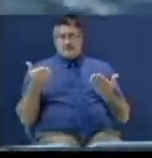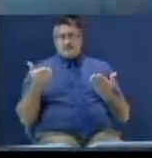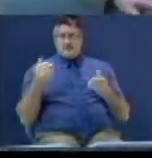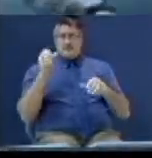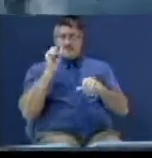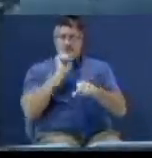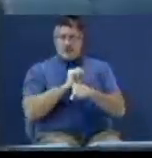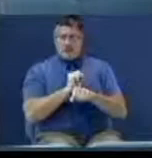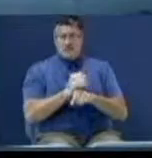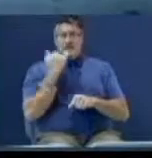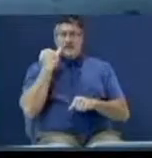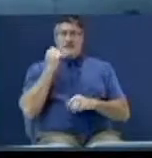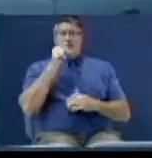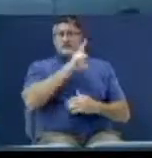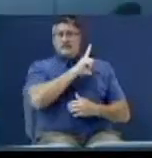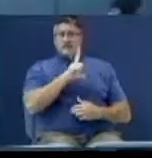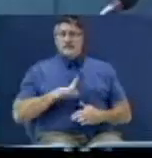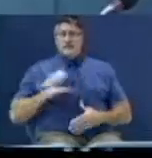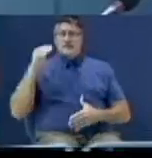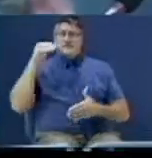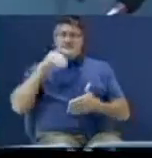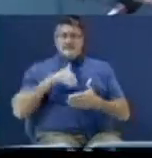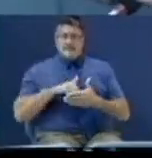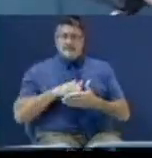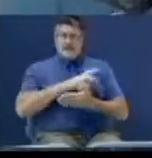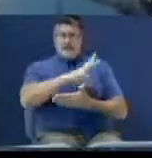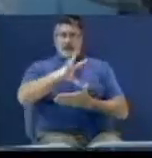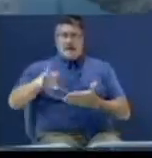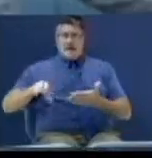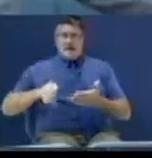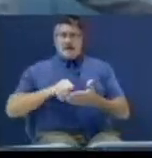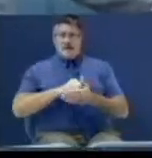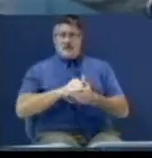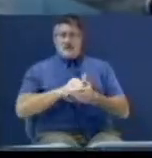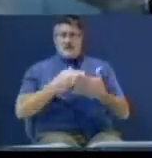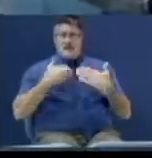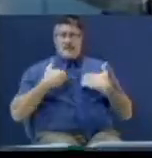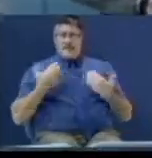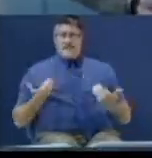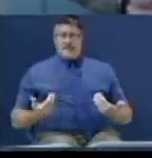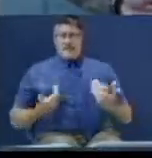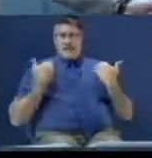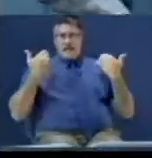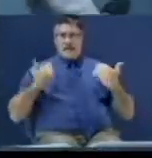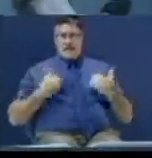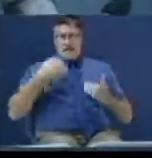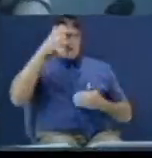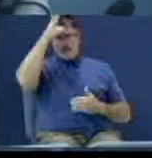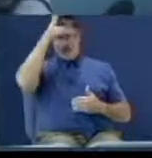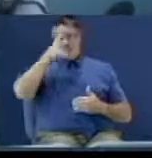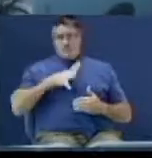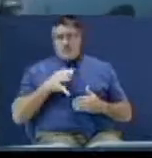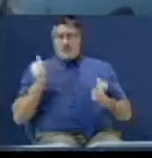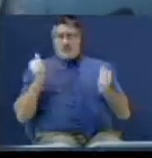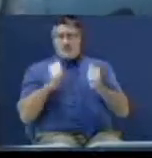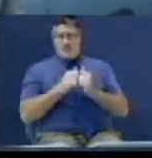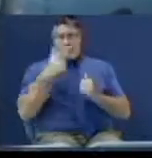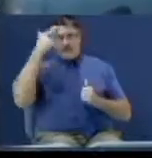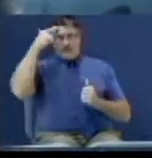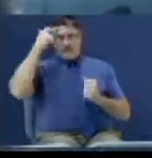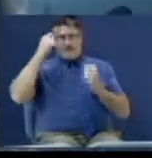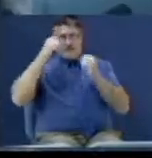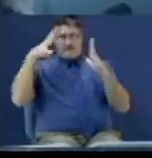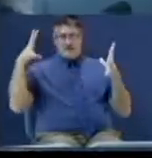If God's in it, and I believe he is, got a young man with a vision, want to reach every kid he can with the